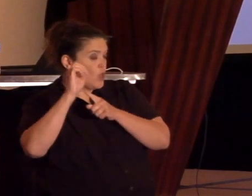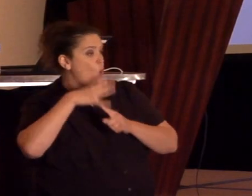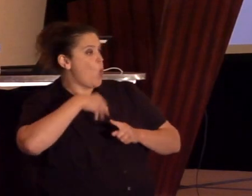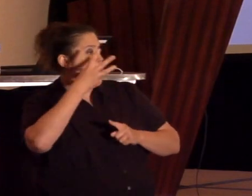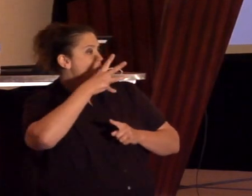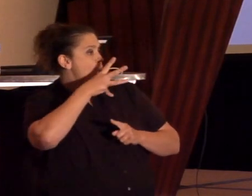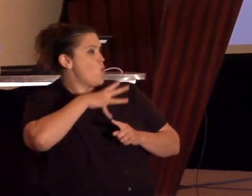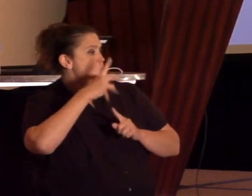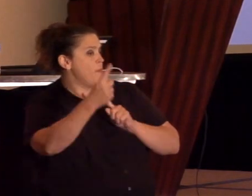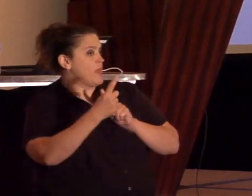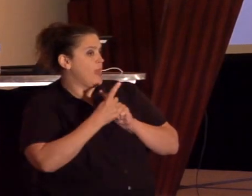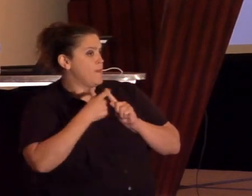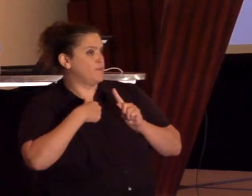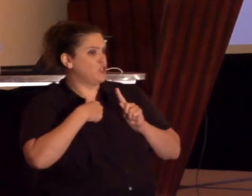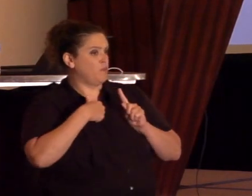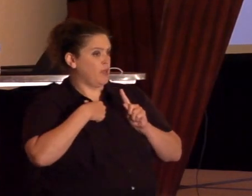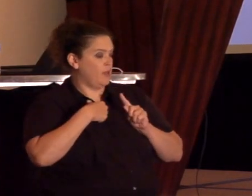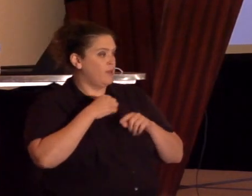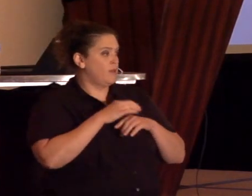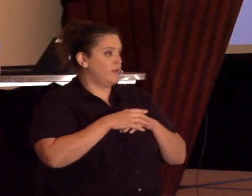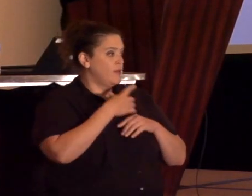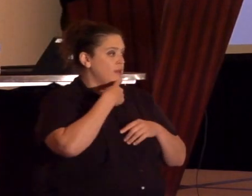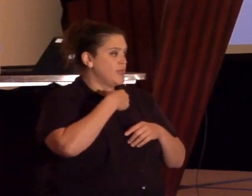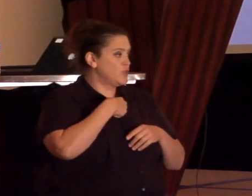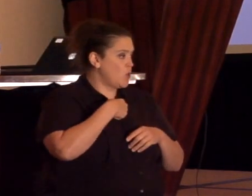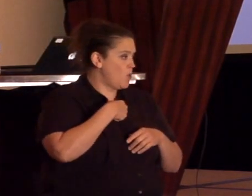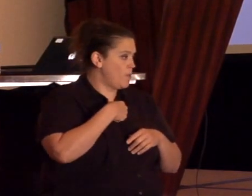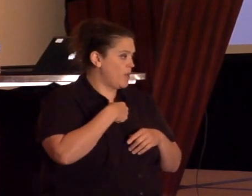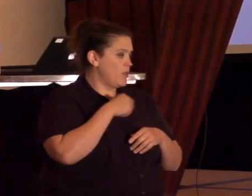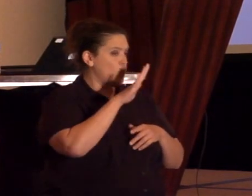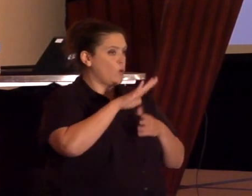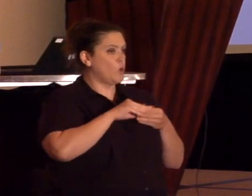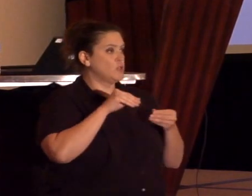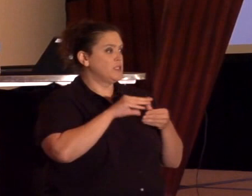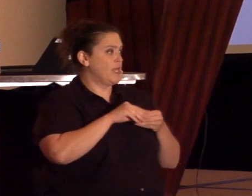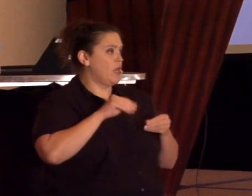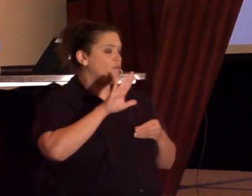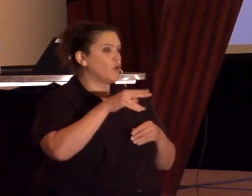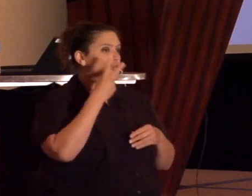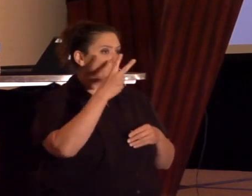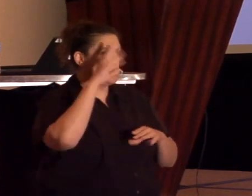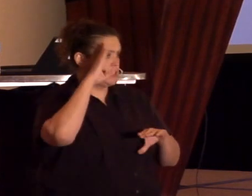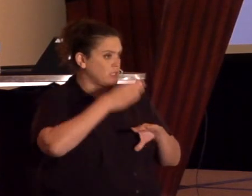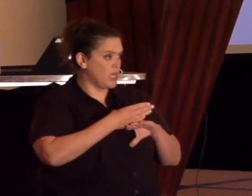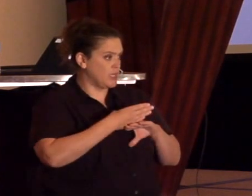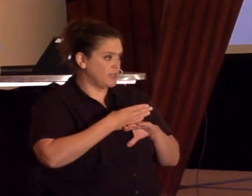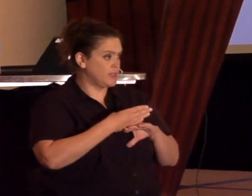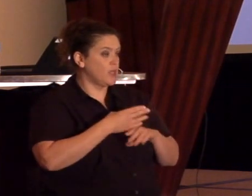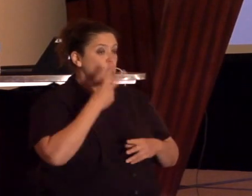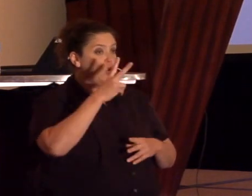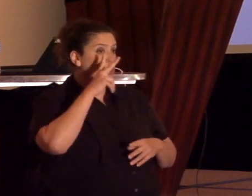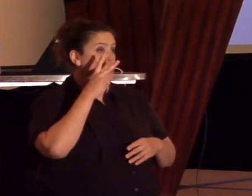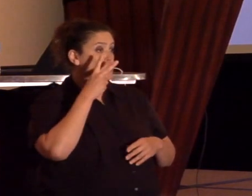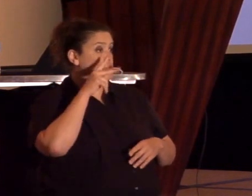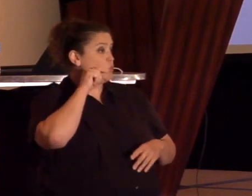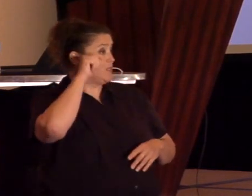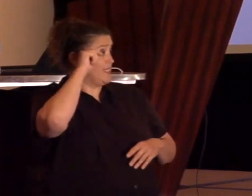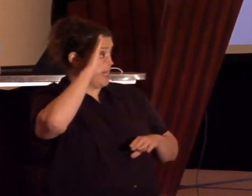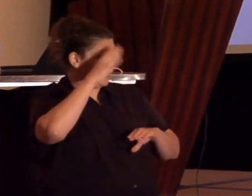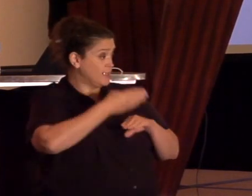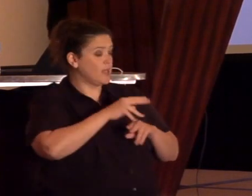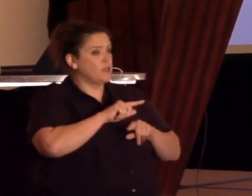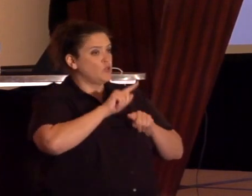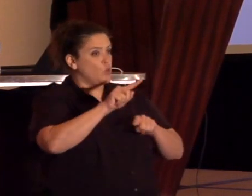afterwards and told me her tale of her two sons. And her two teenage sons were at a party,